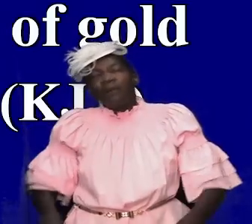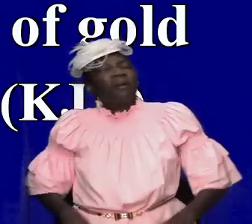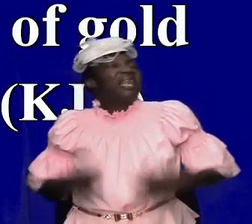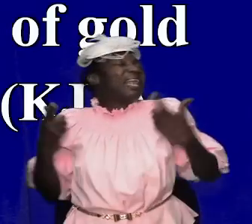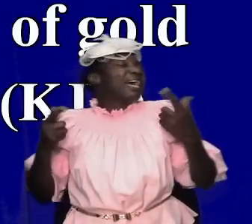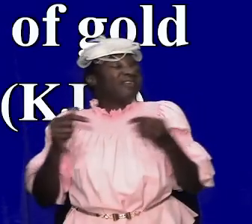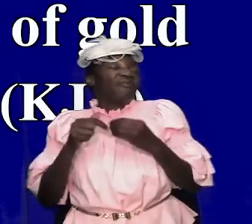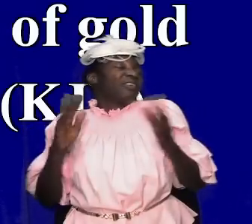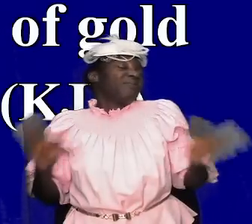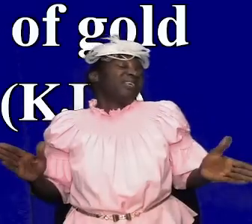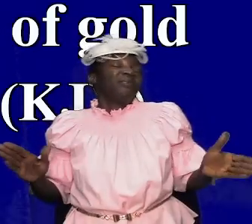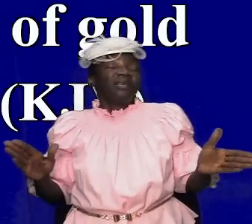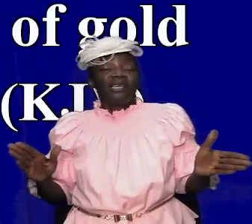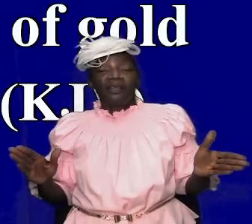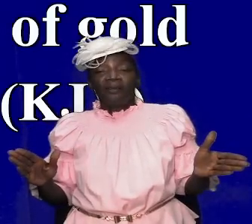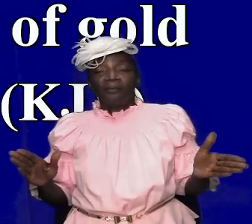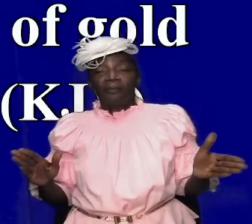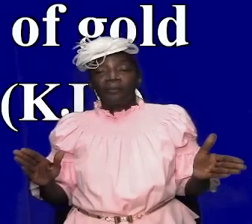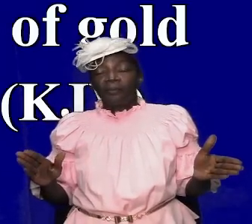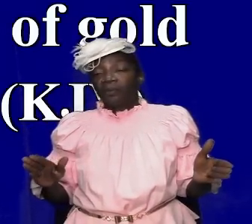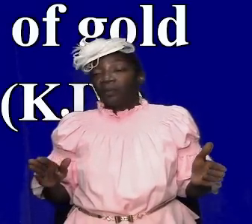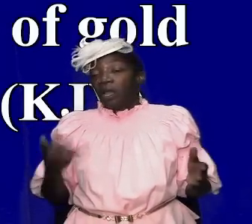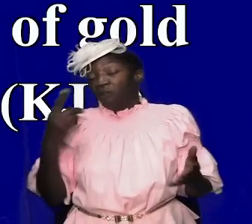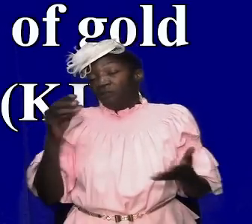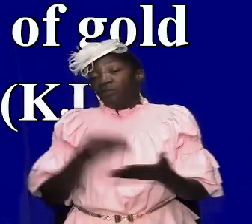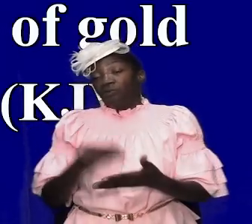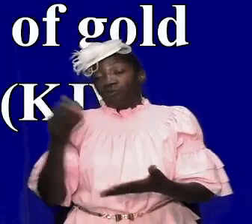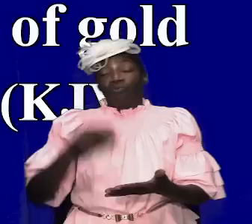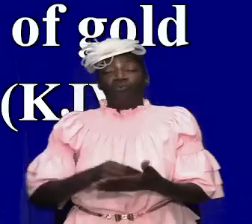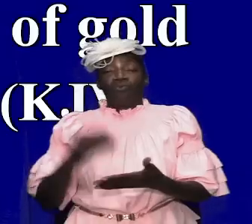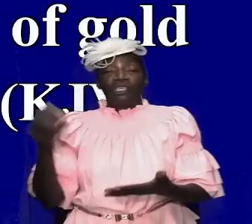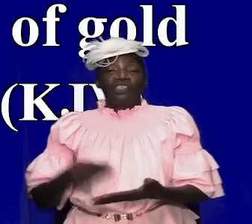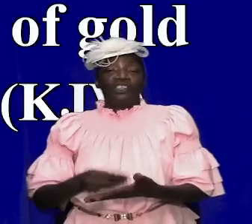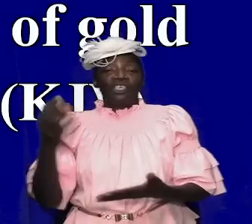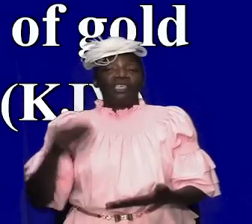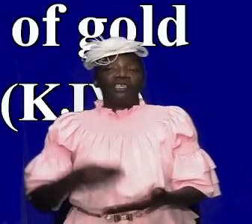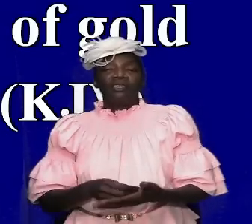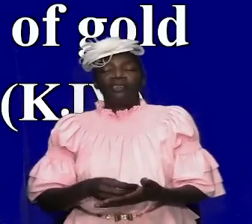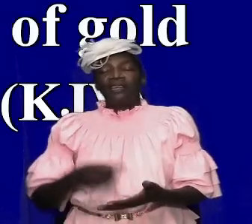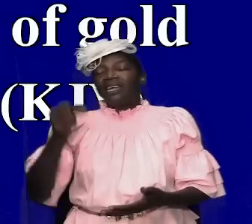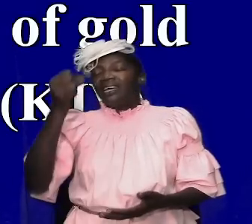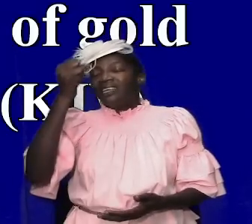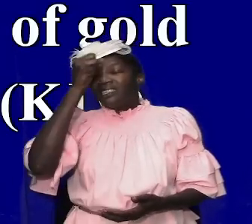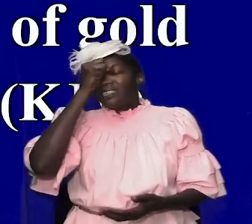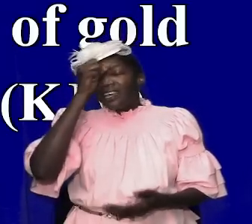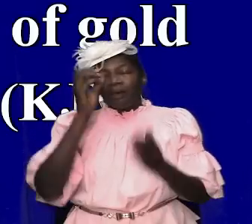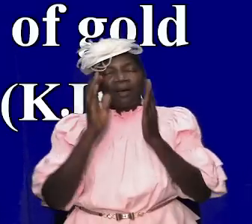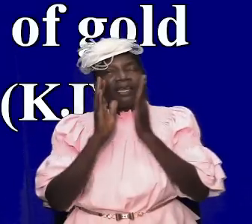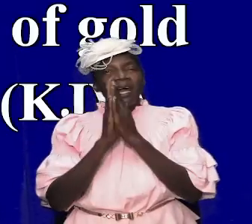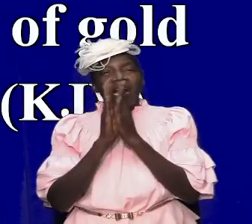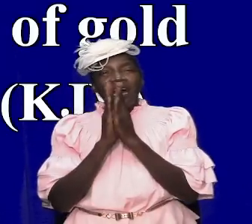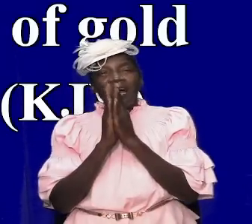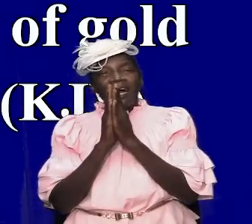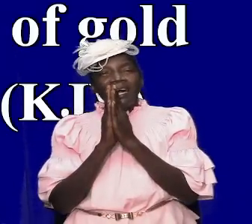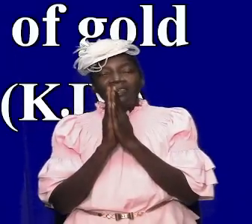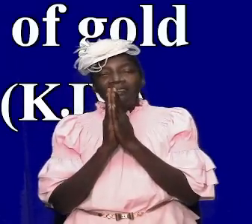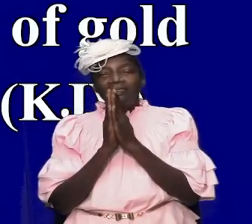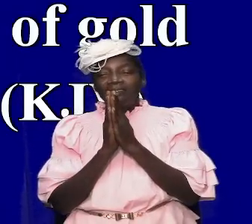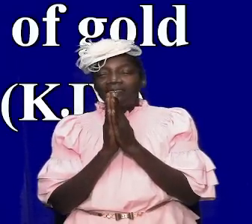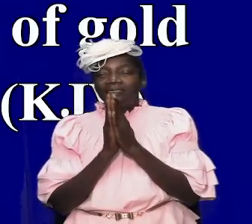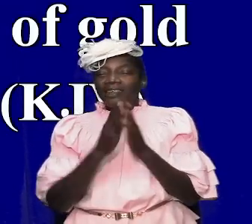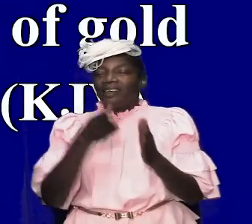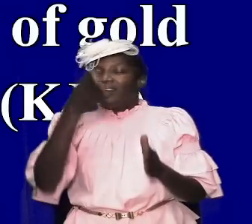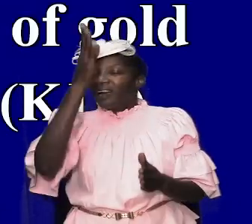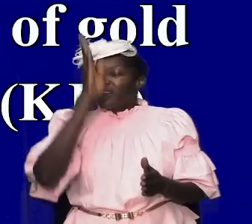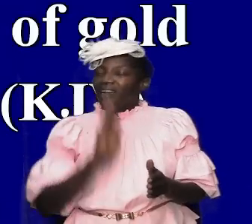of his enemies he could have asked you know for riches and solomon asked that god give him